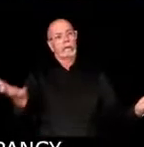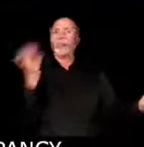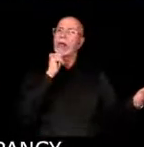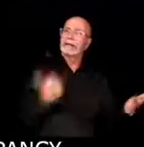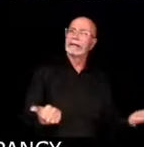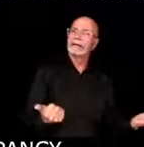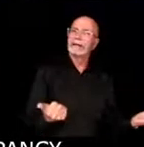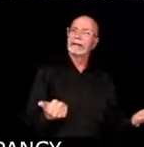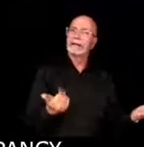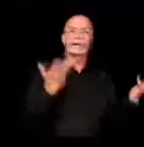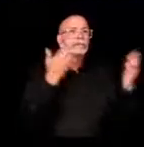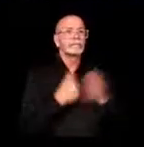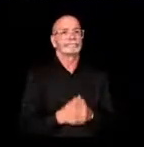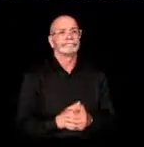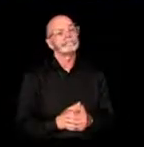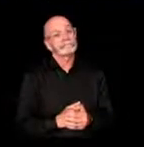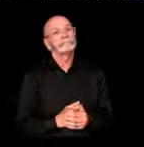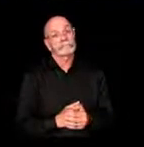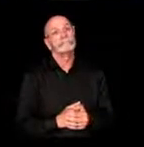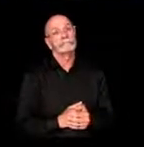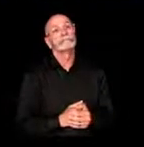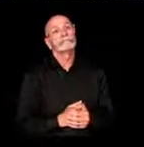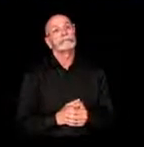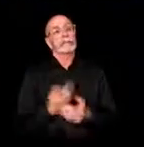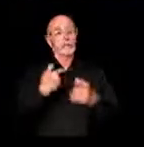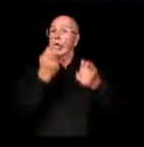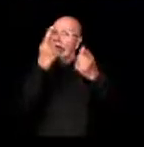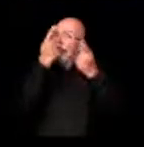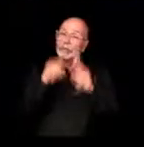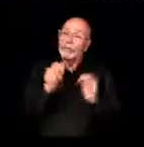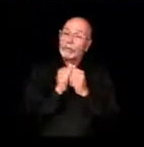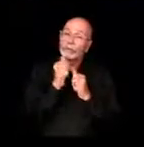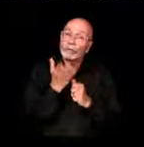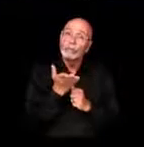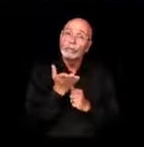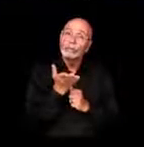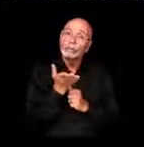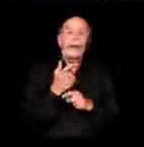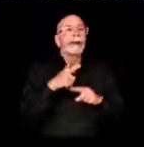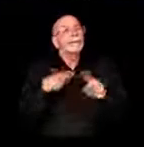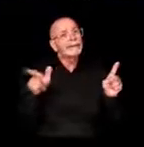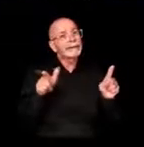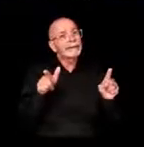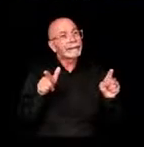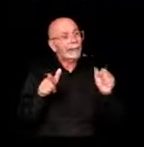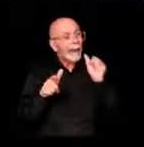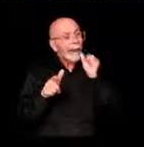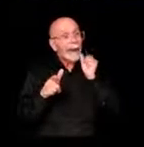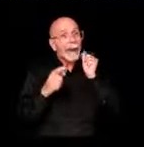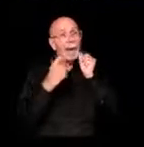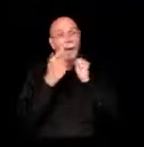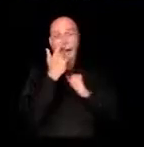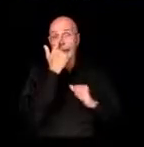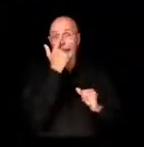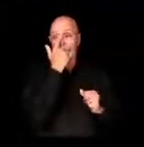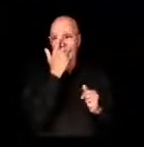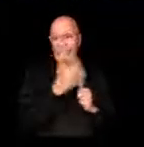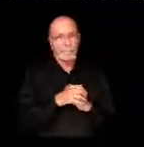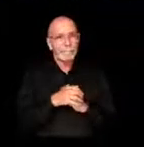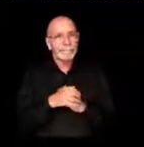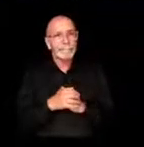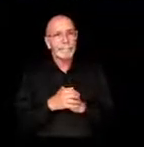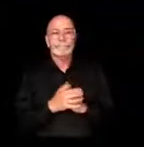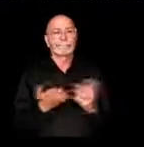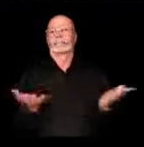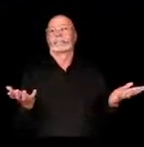I don't, I don't, I It, it, it never came up, um, in terms of, um, in terms of the meeting and